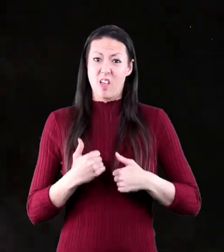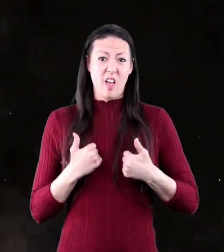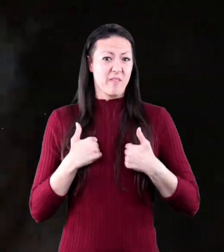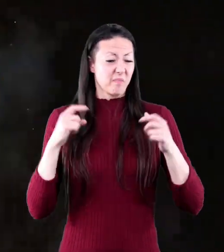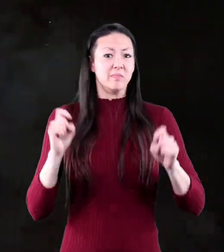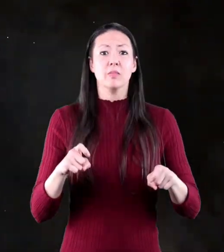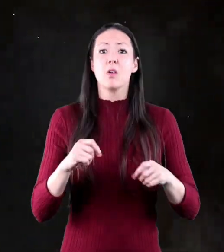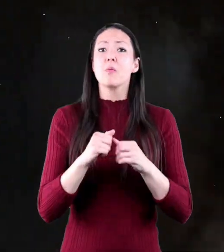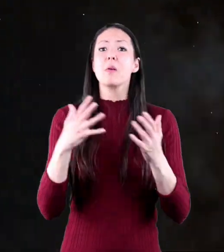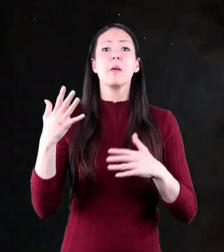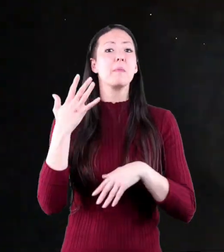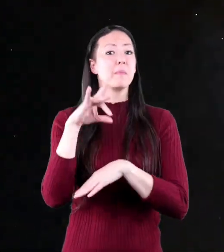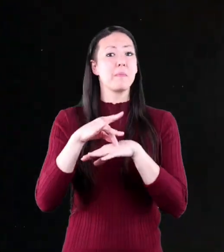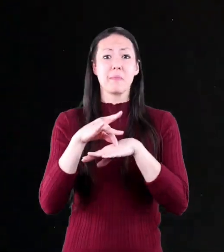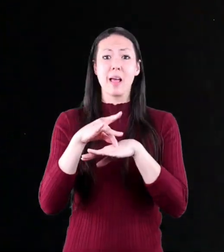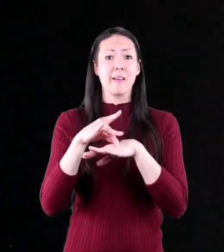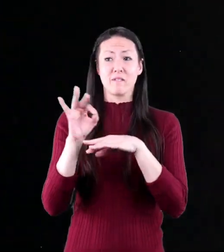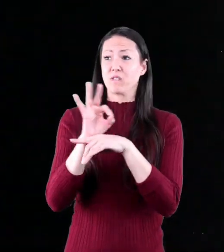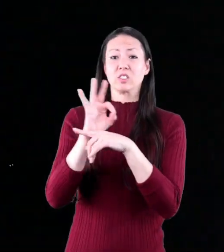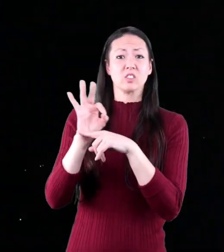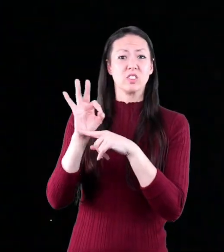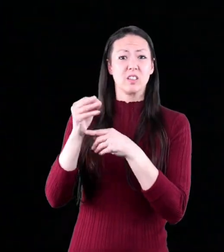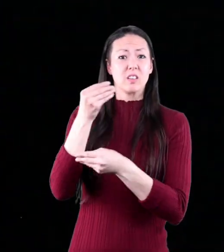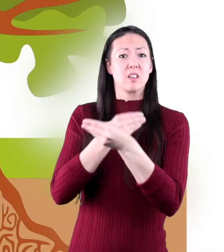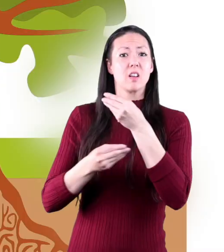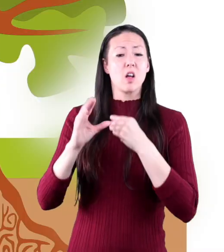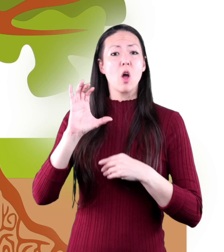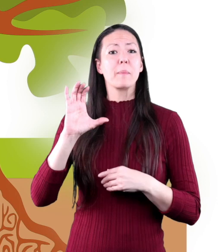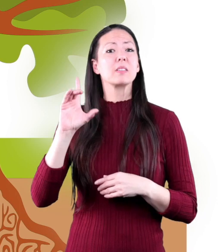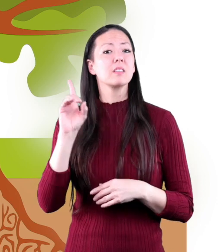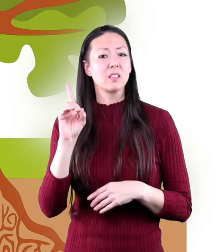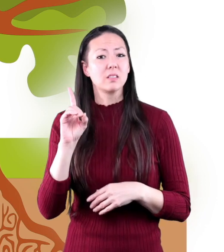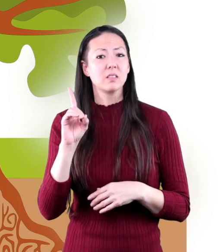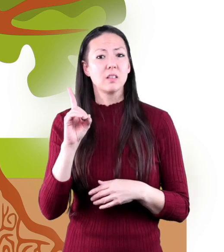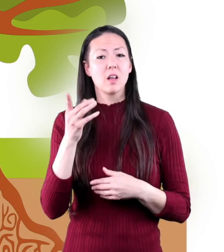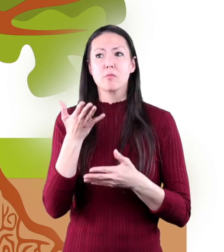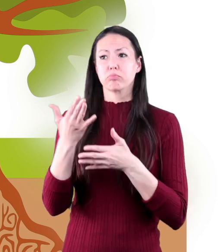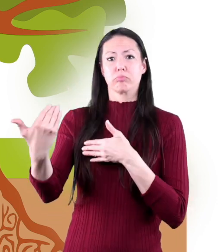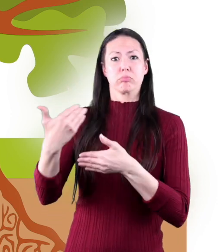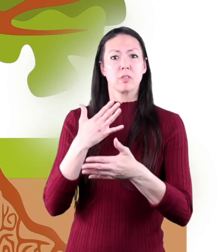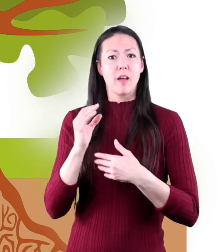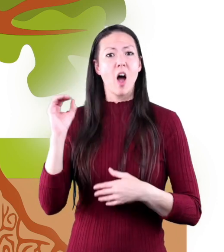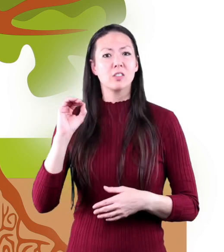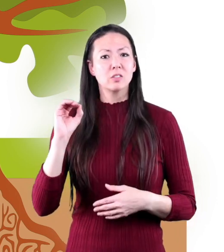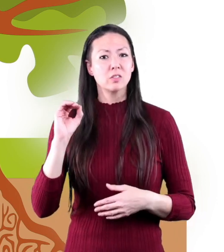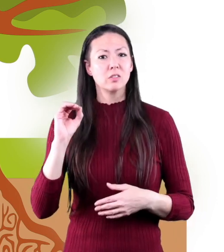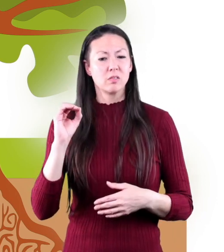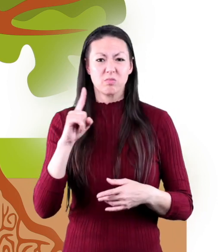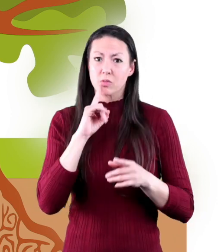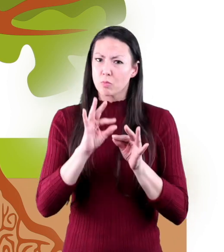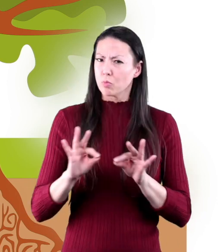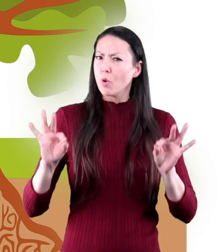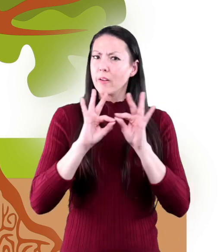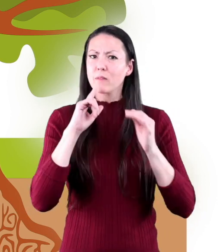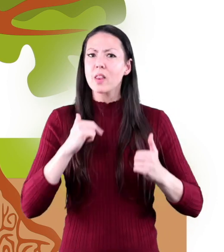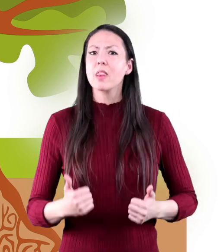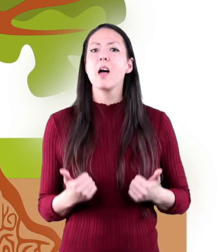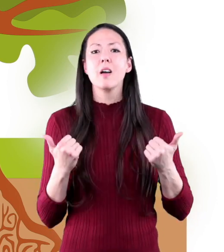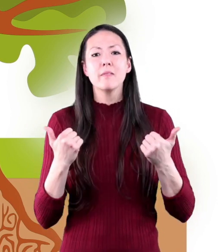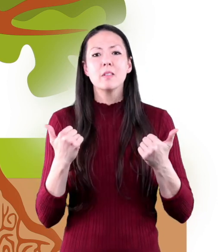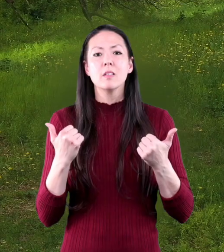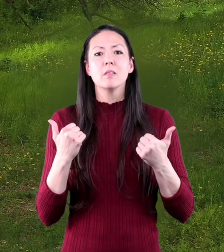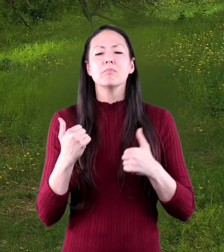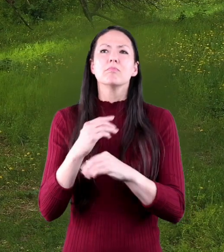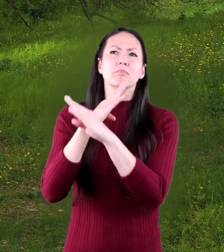needs trees. Our planet couldn't function without them. They take in carbon dioxide and put out oxygen, which is critical for